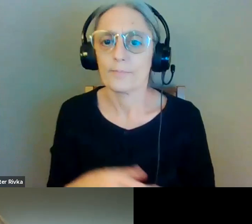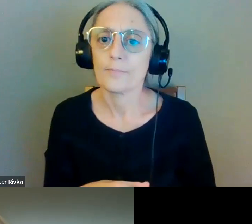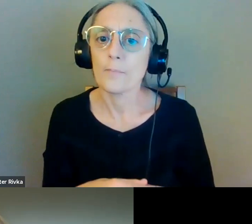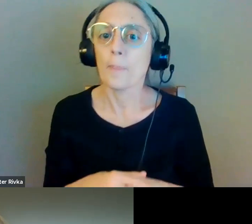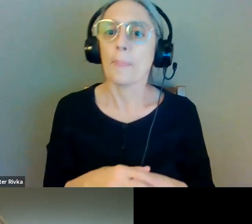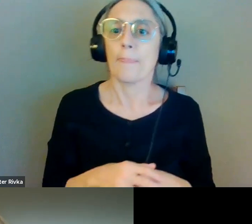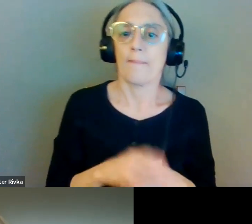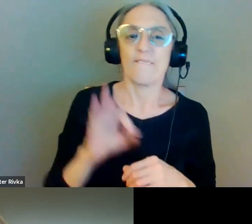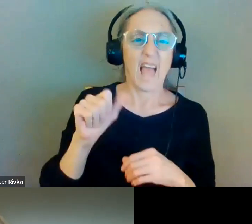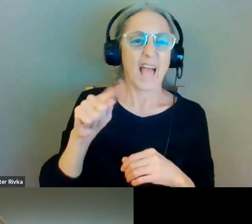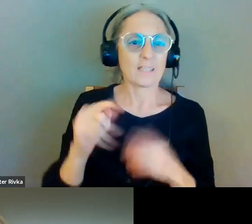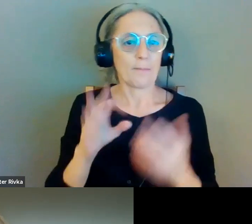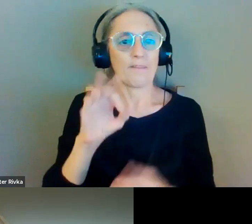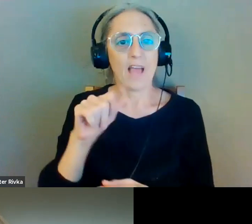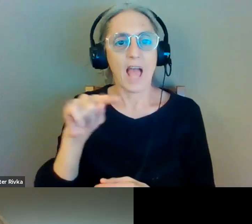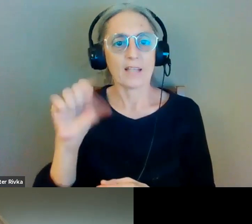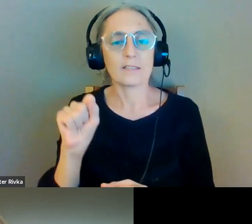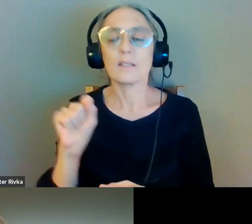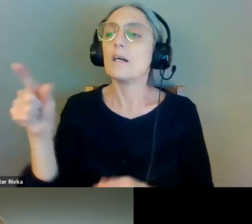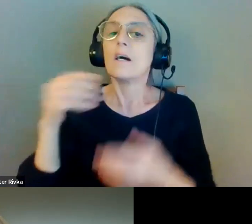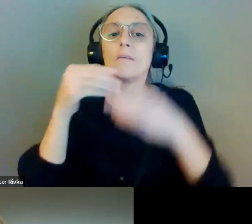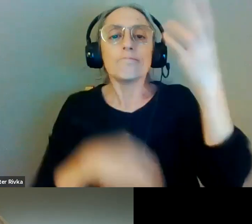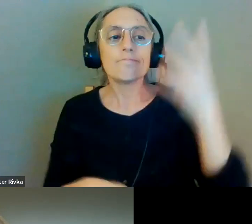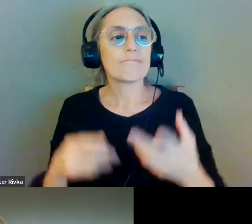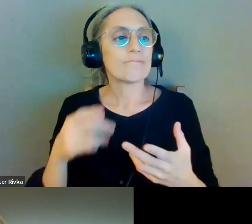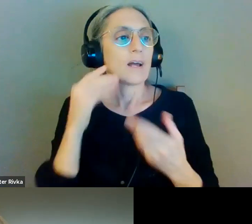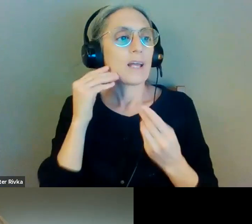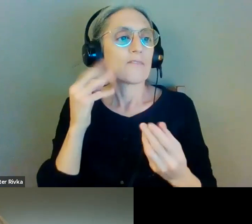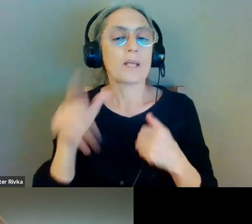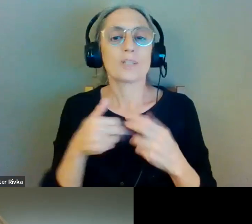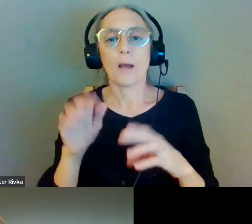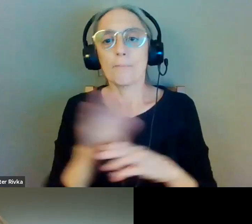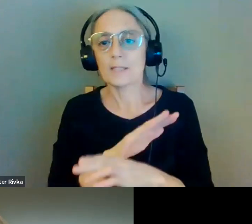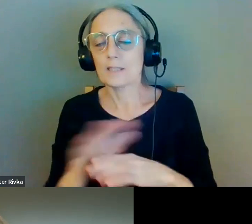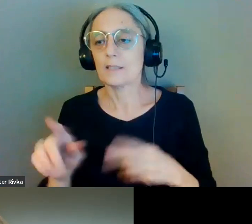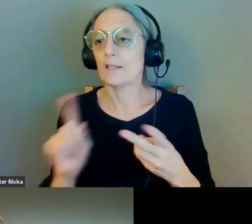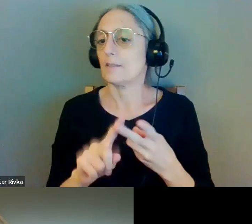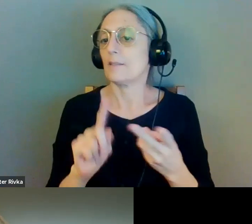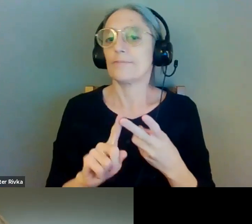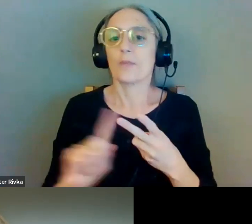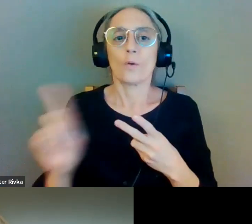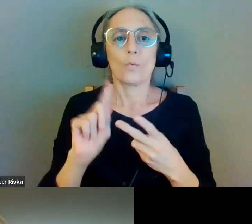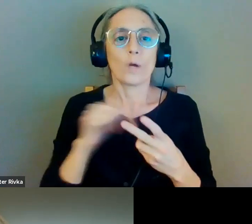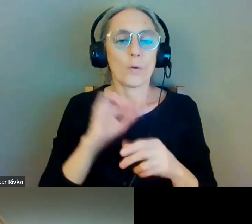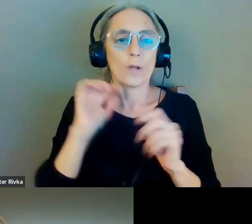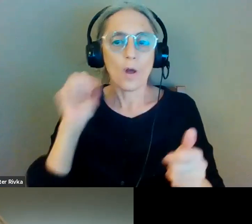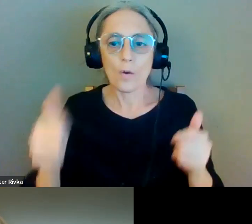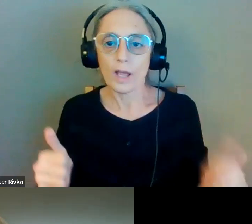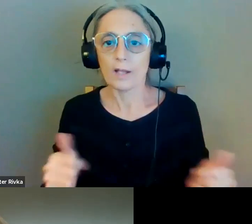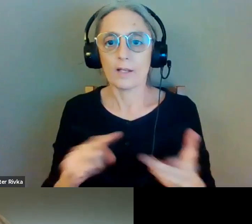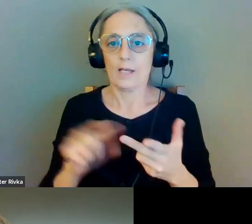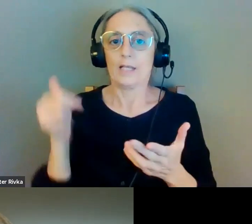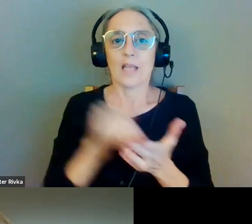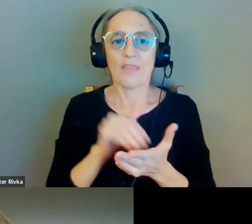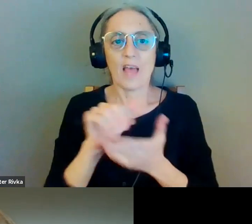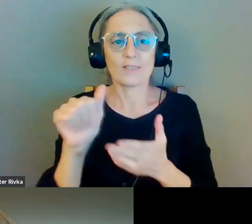i just cited about businesses look at where there's public transportation when they look at where do we locate uh the ten thousand dollars a